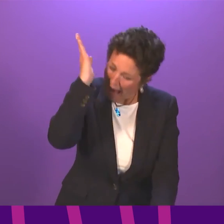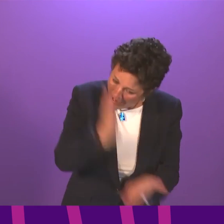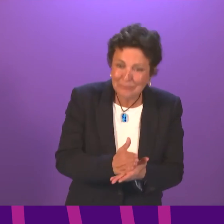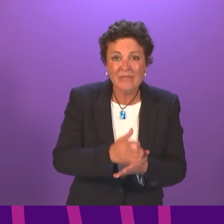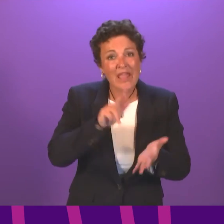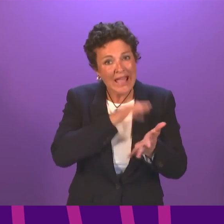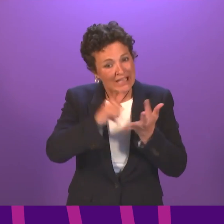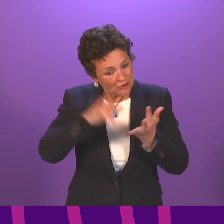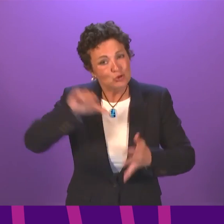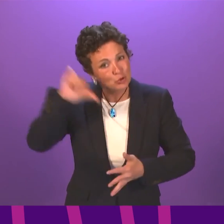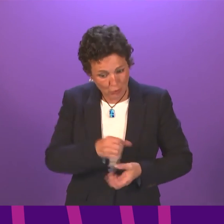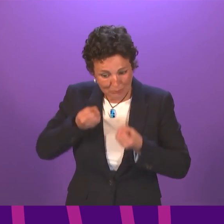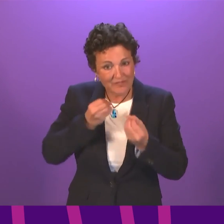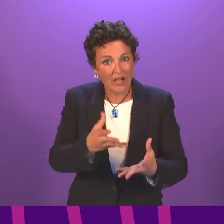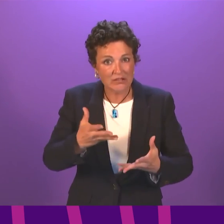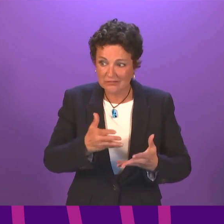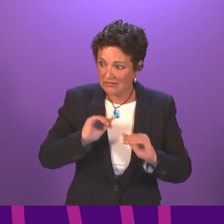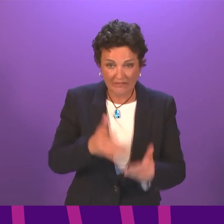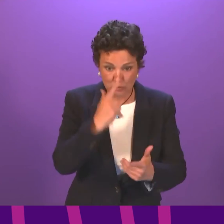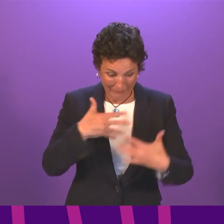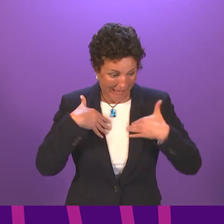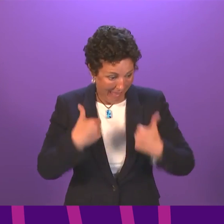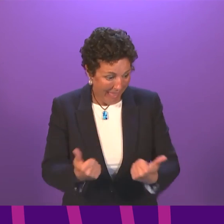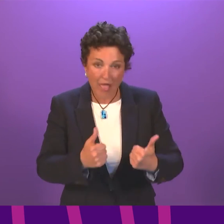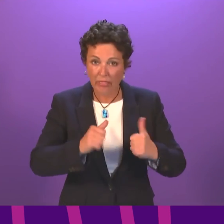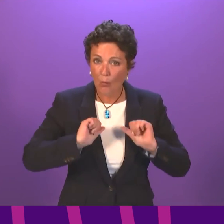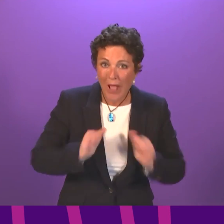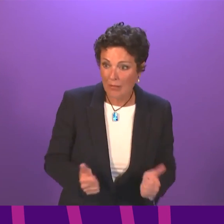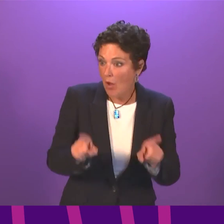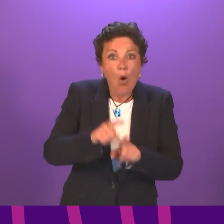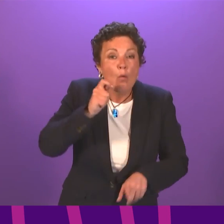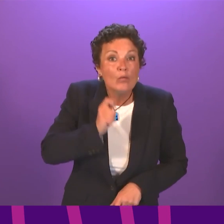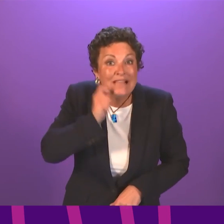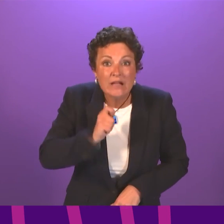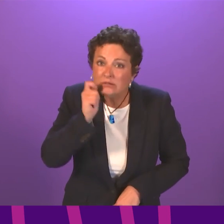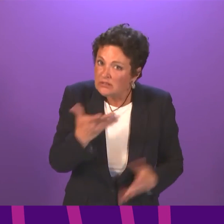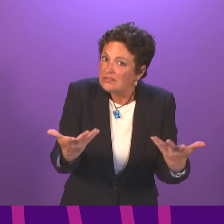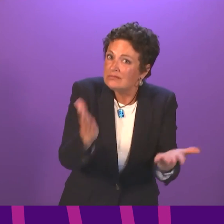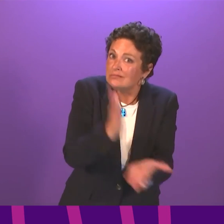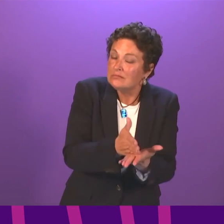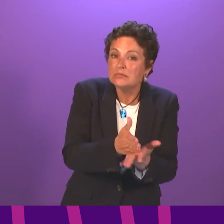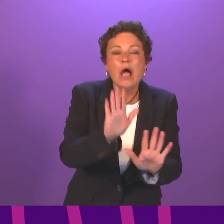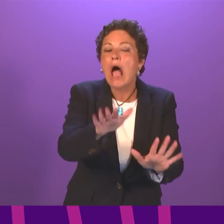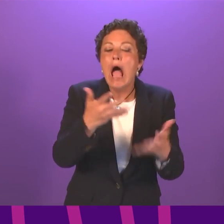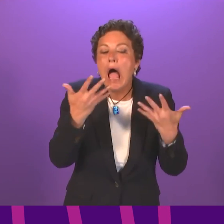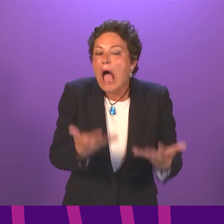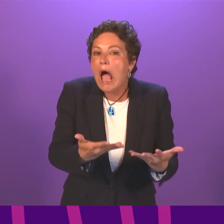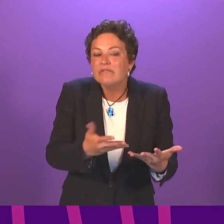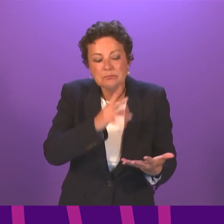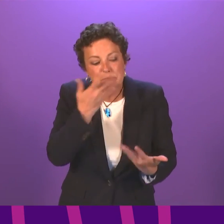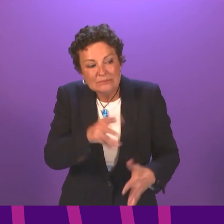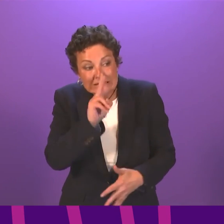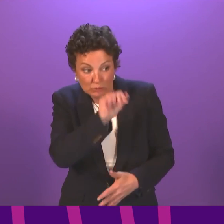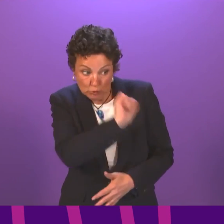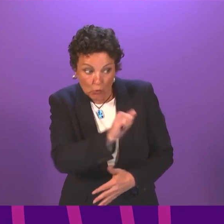services that people need, whether that is for health care generally or for dental services in particular. I have not personally seen the letter Sarah